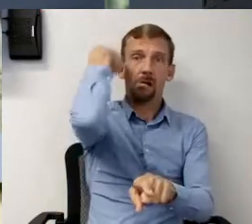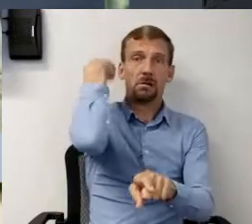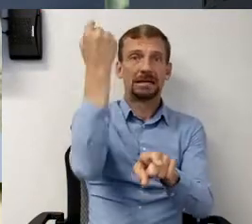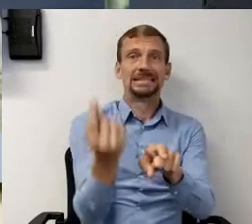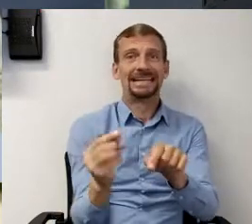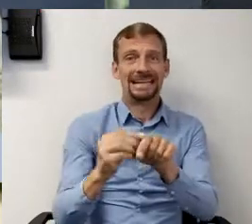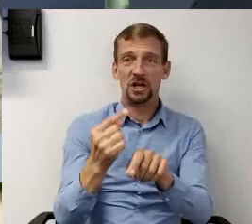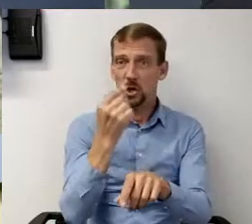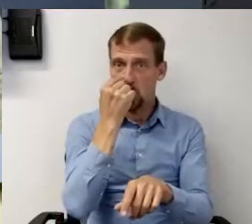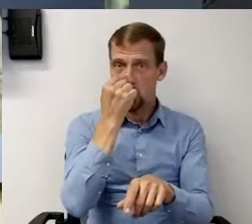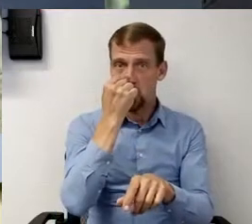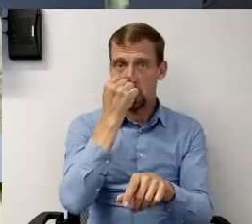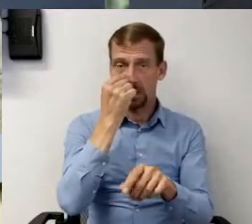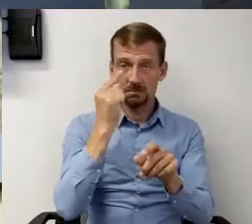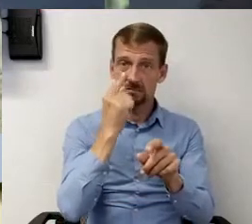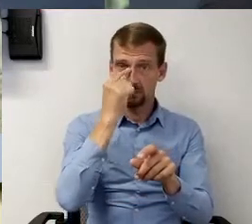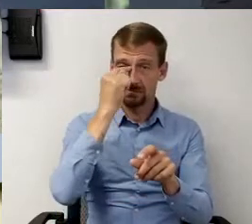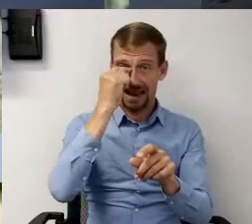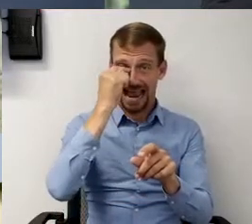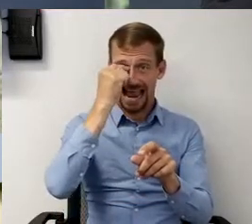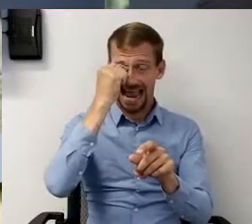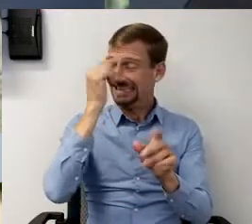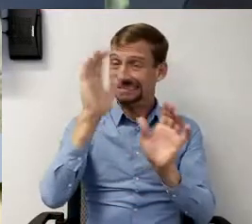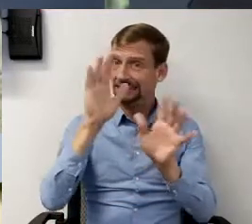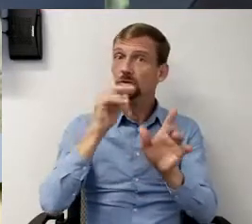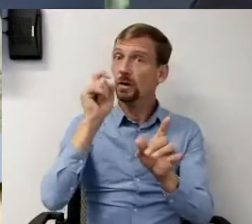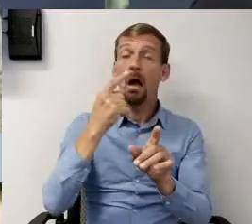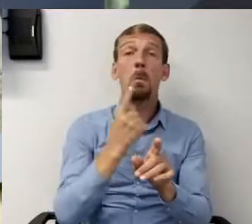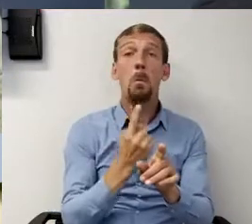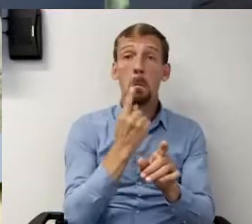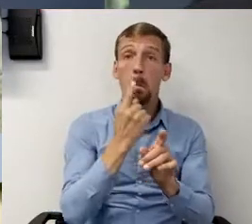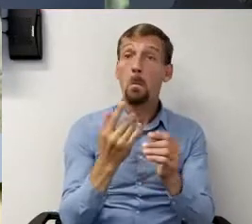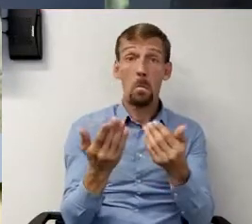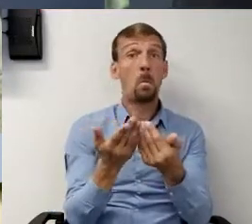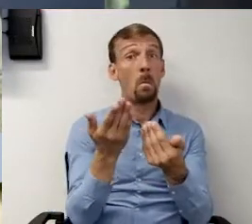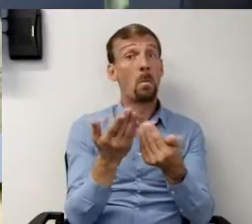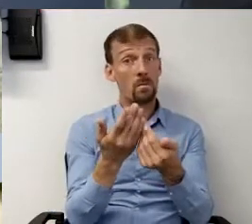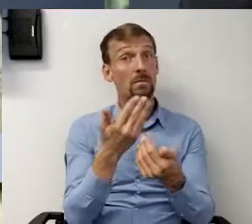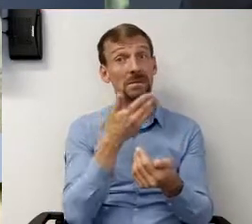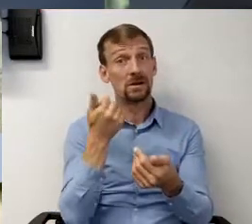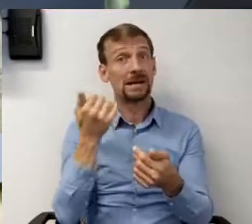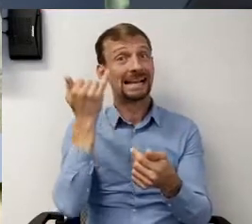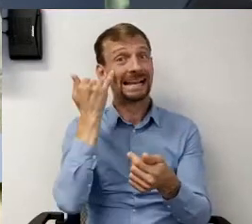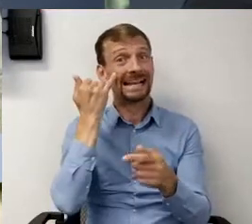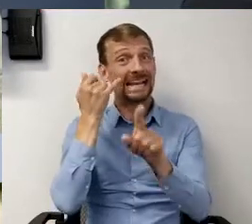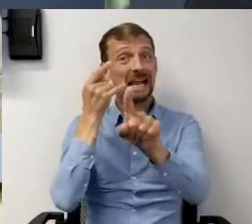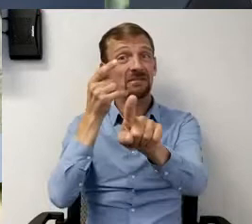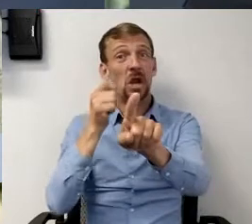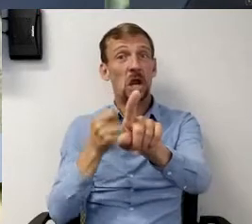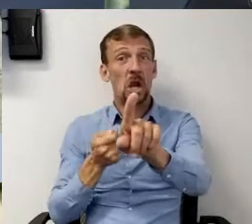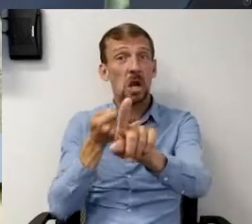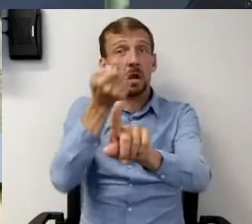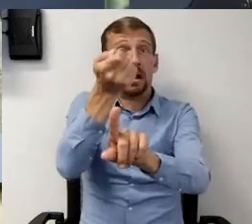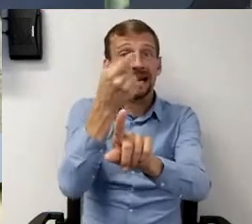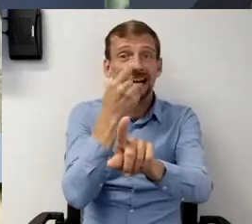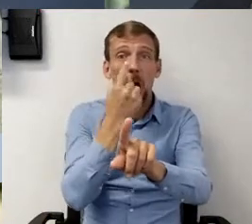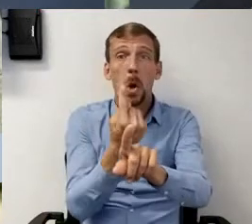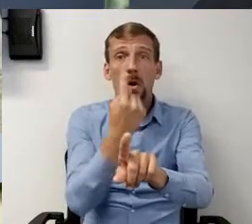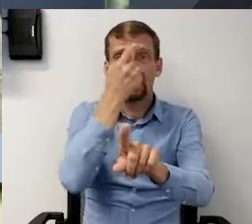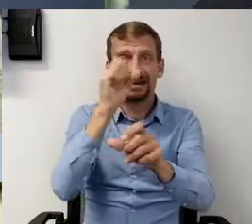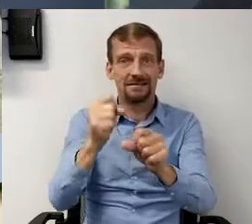opposed to nasal pharyngeal. So when you do nasal pharyngeal way up, that can be an